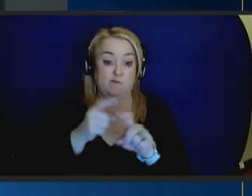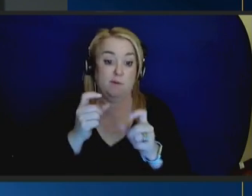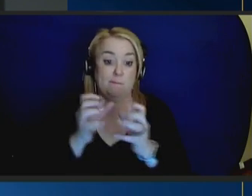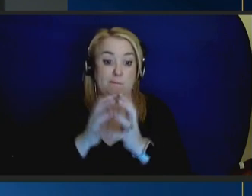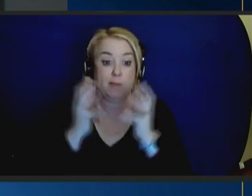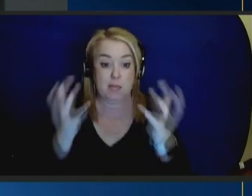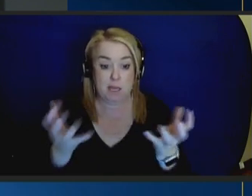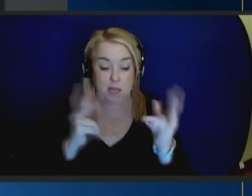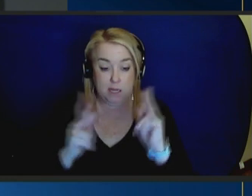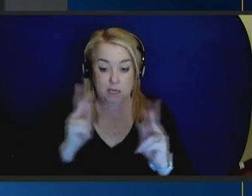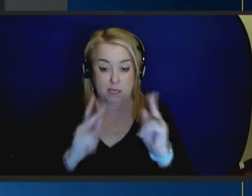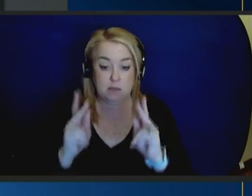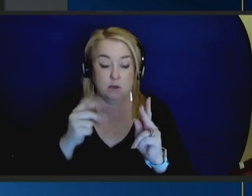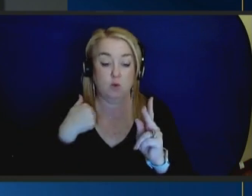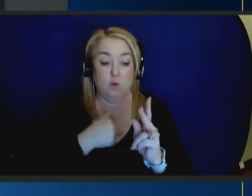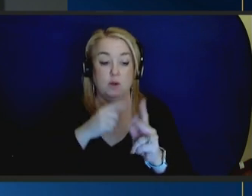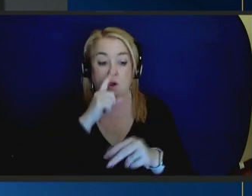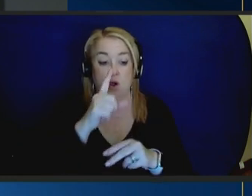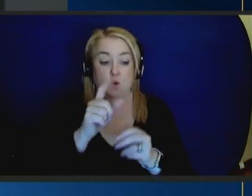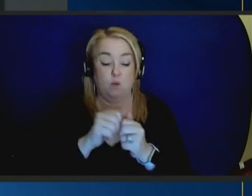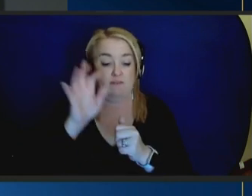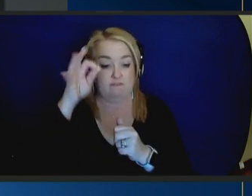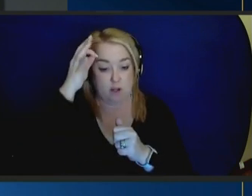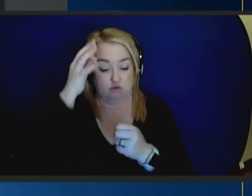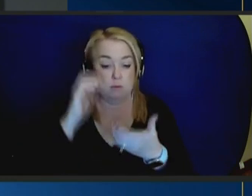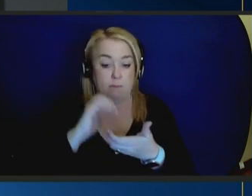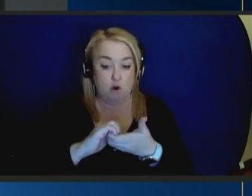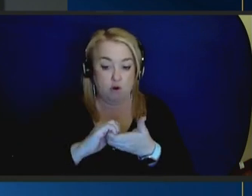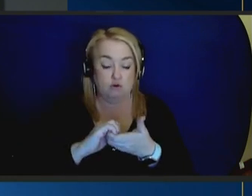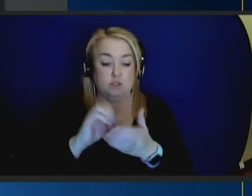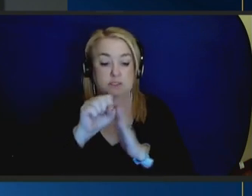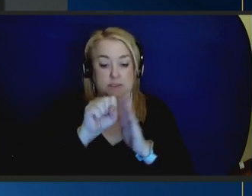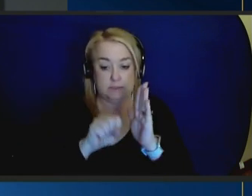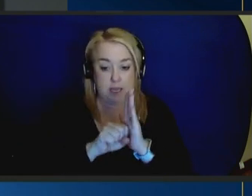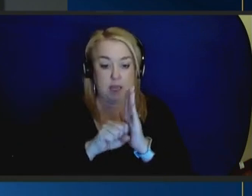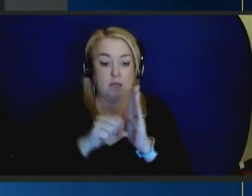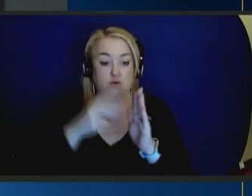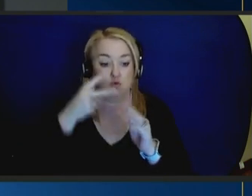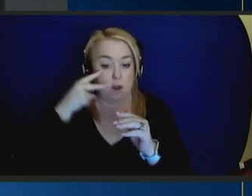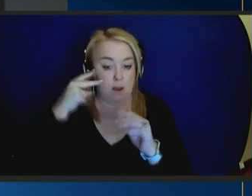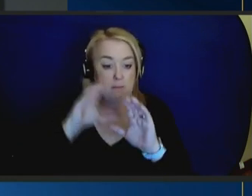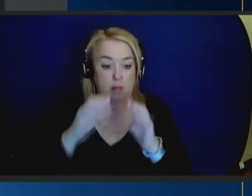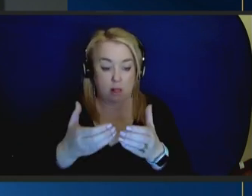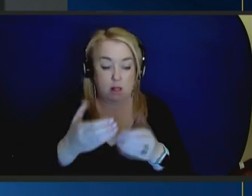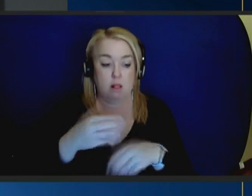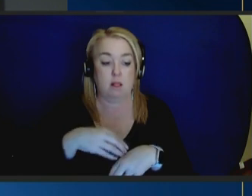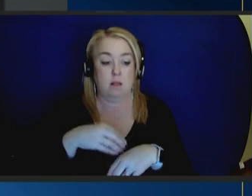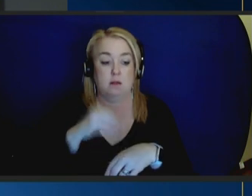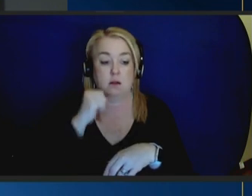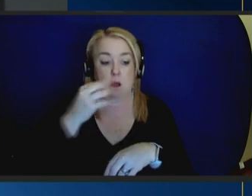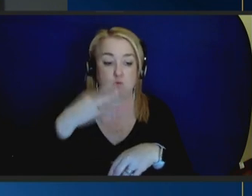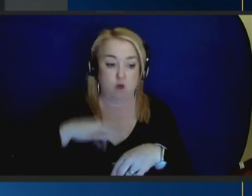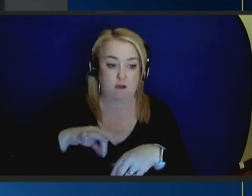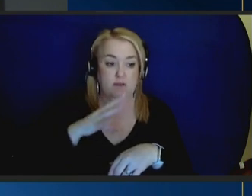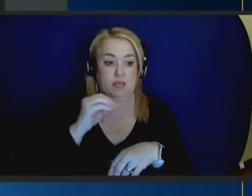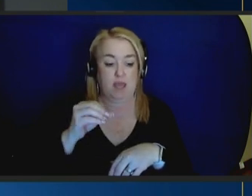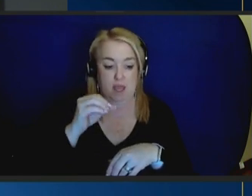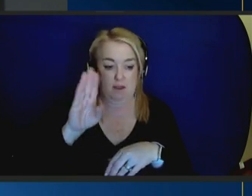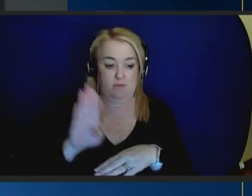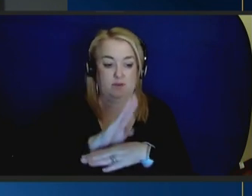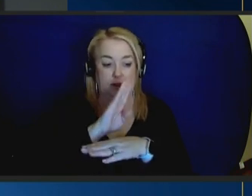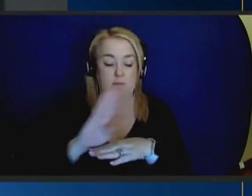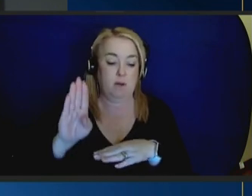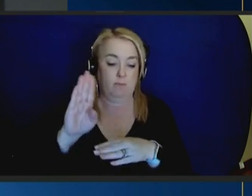partners, state, tribal, and territorial leaders, non-profit and philanthropic friends, providers, health professionals,